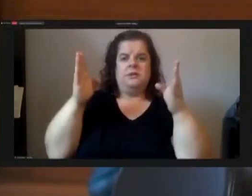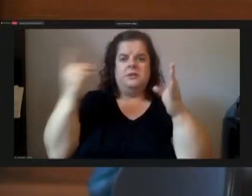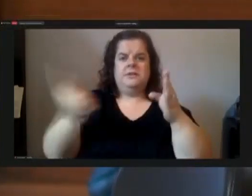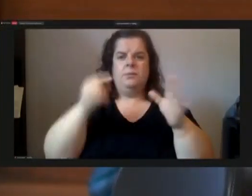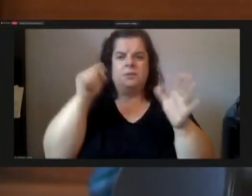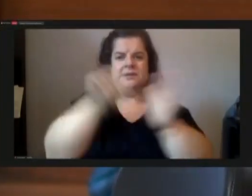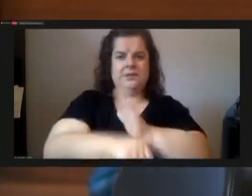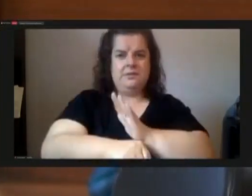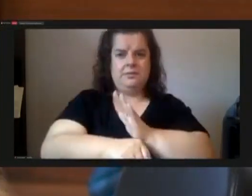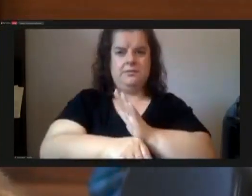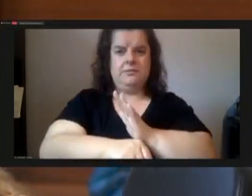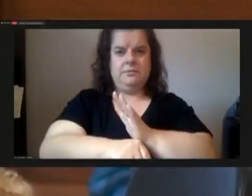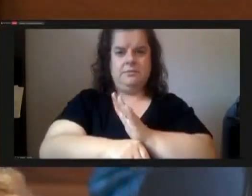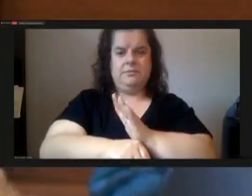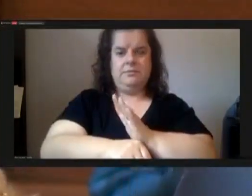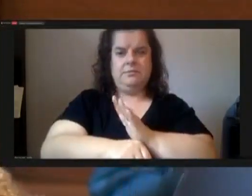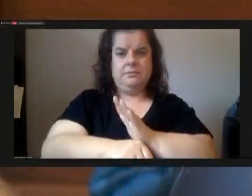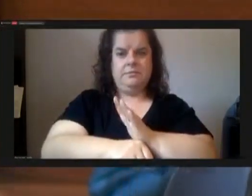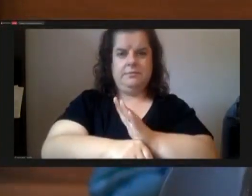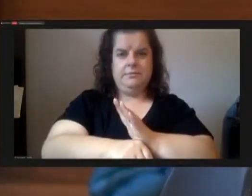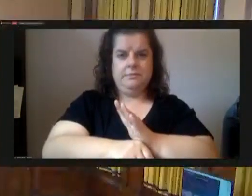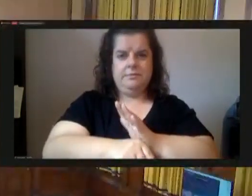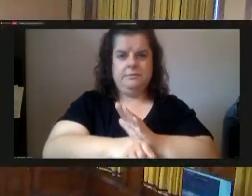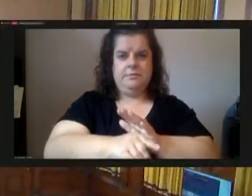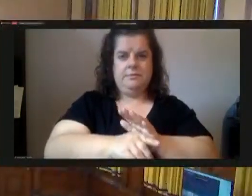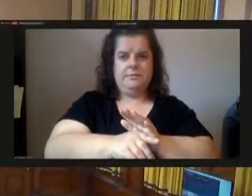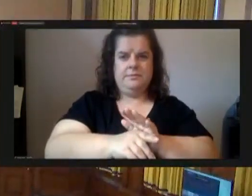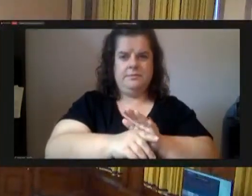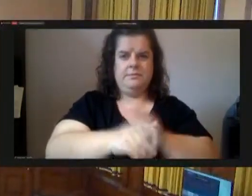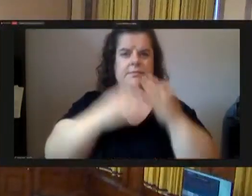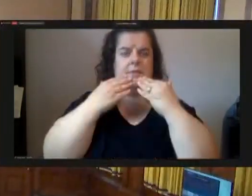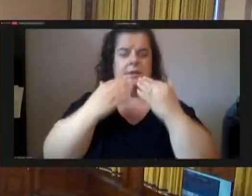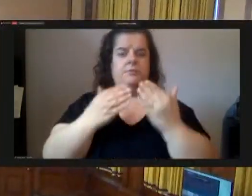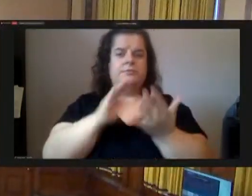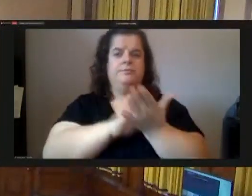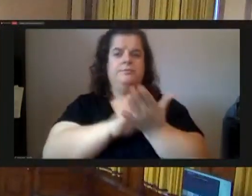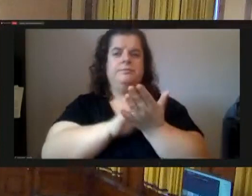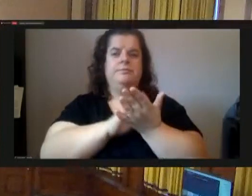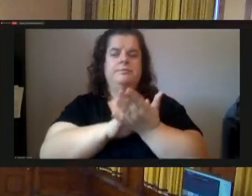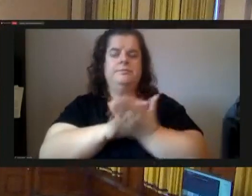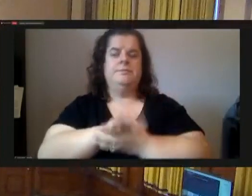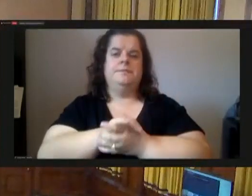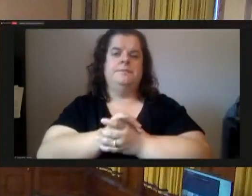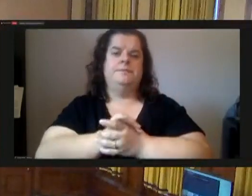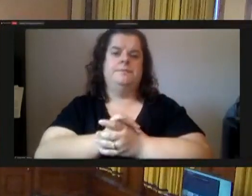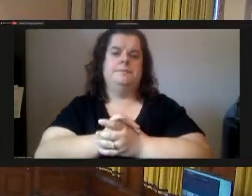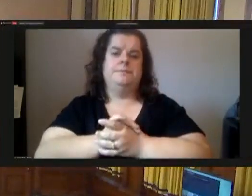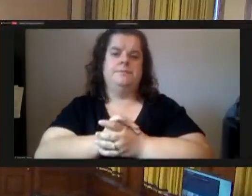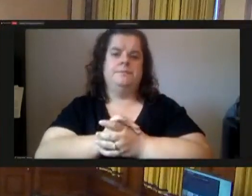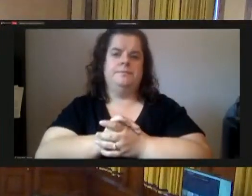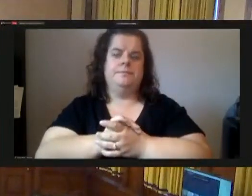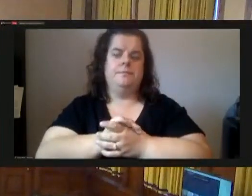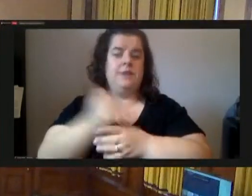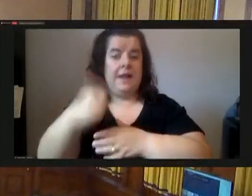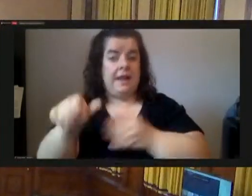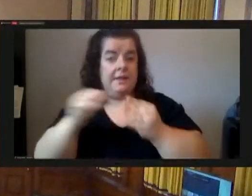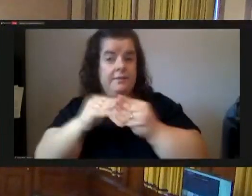thank you any further speakers